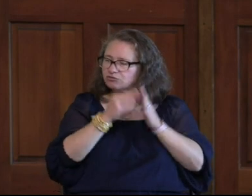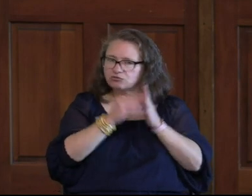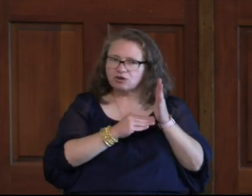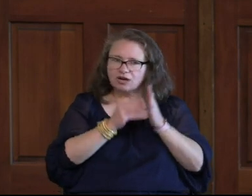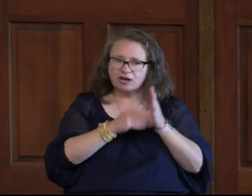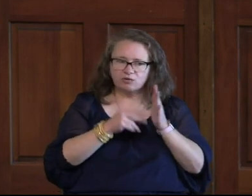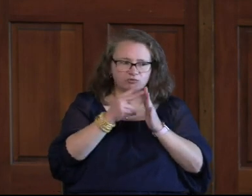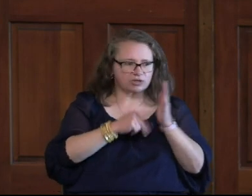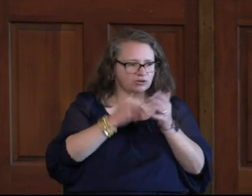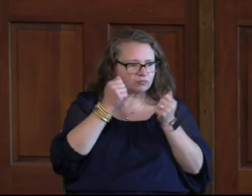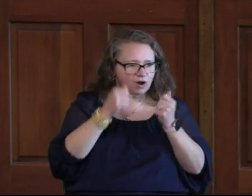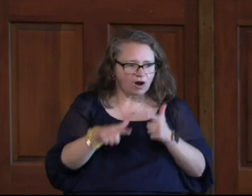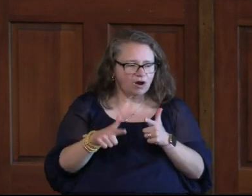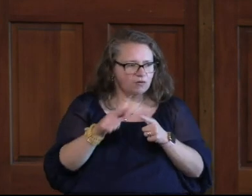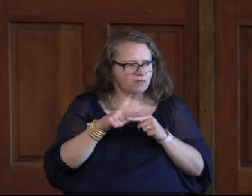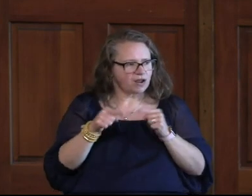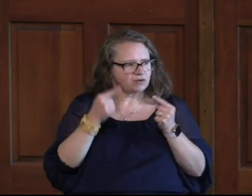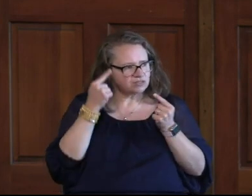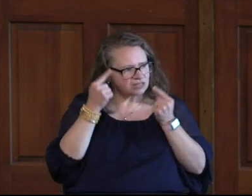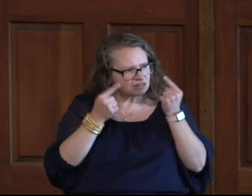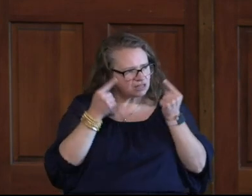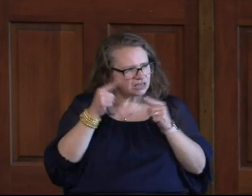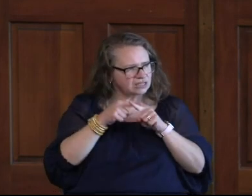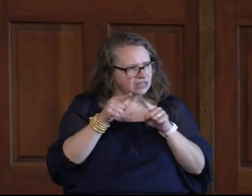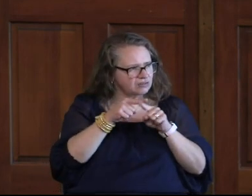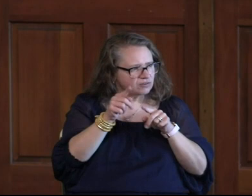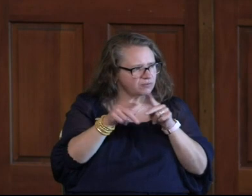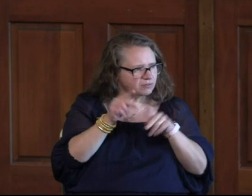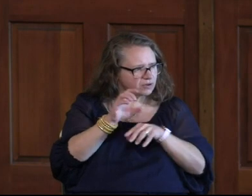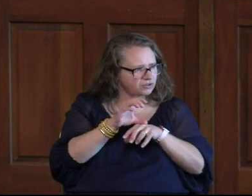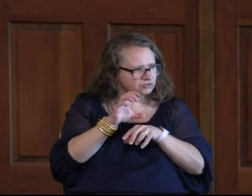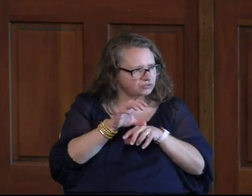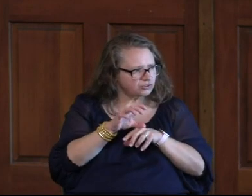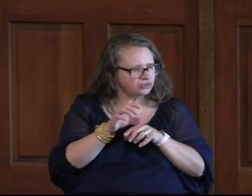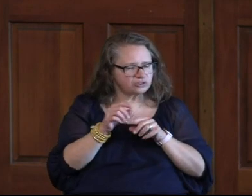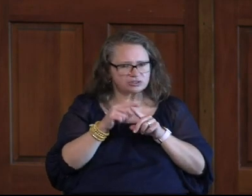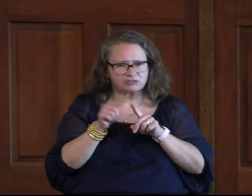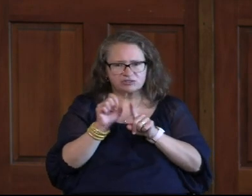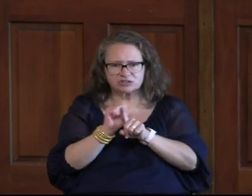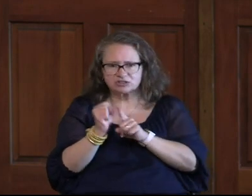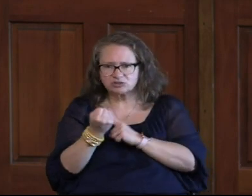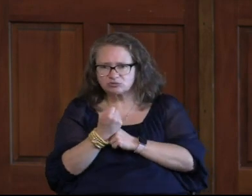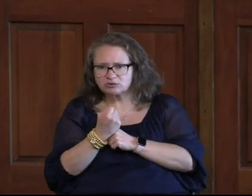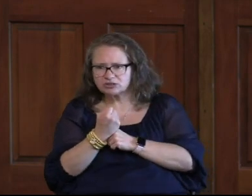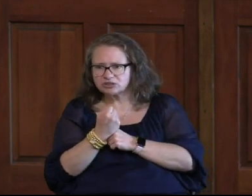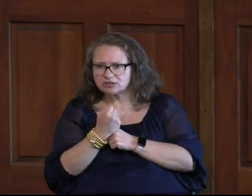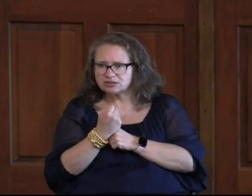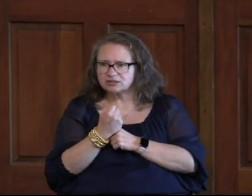I won't read them all to you But as I was just thinking About different people In our church And just different situations